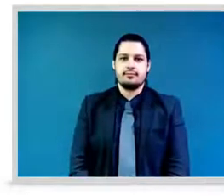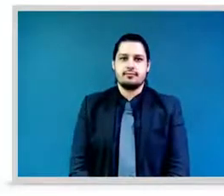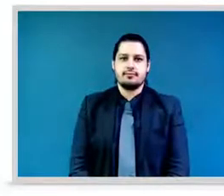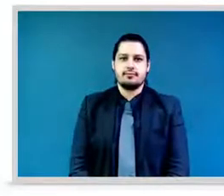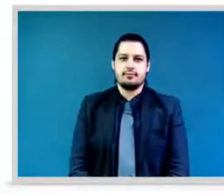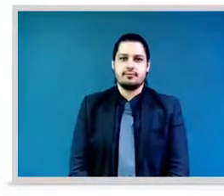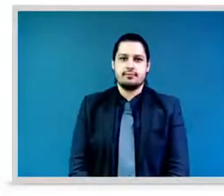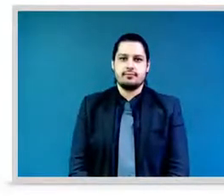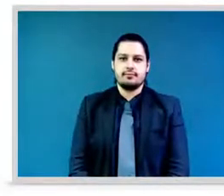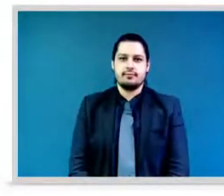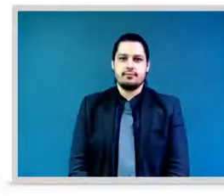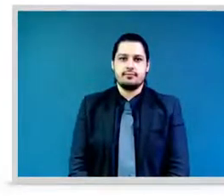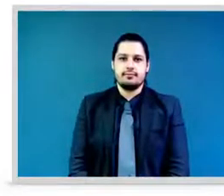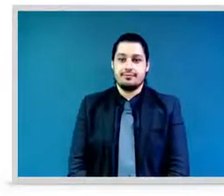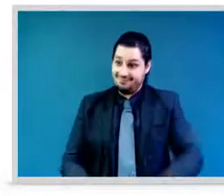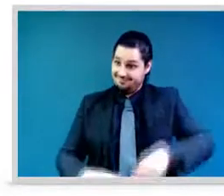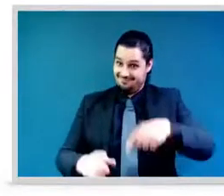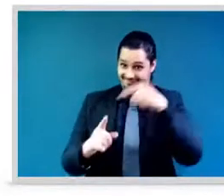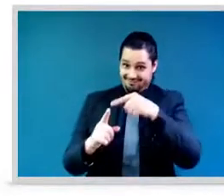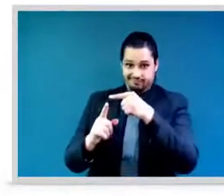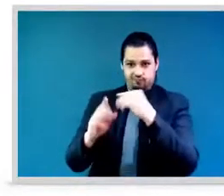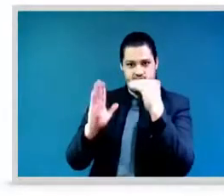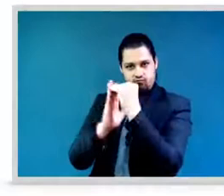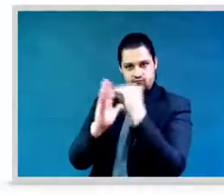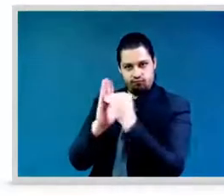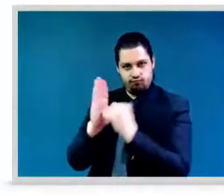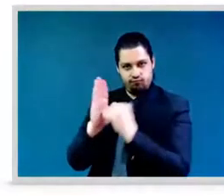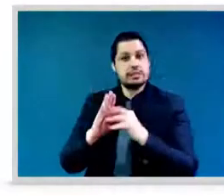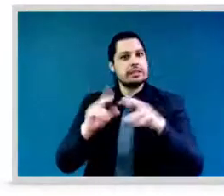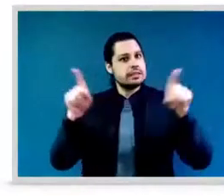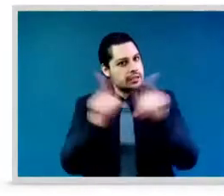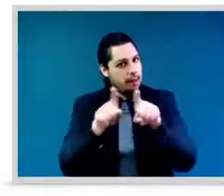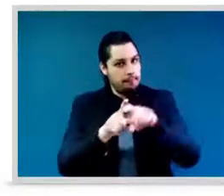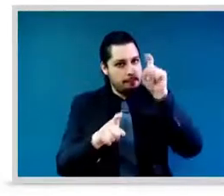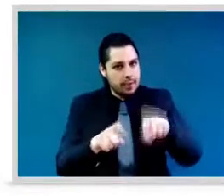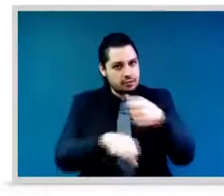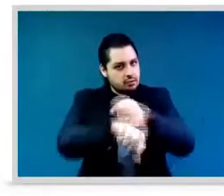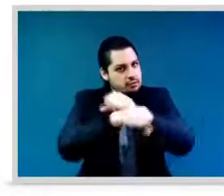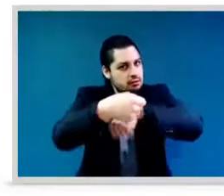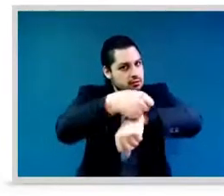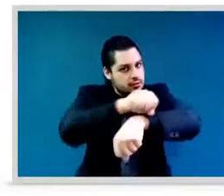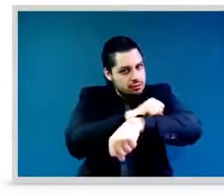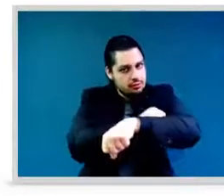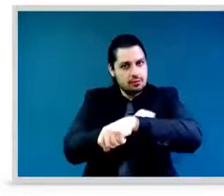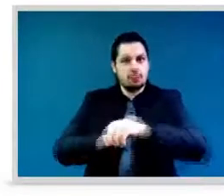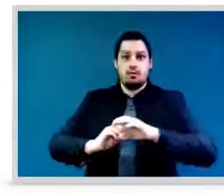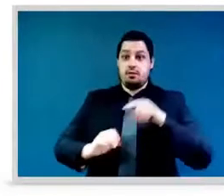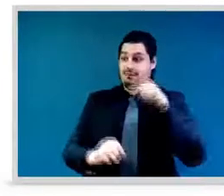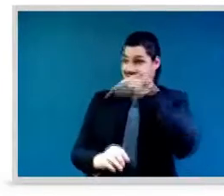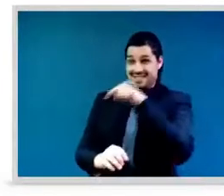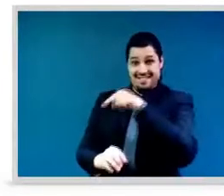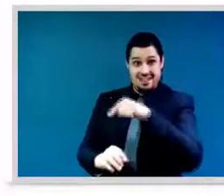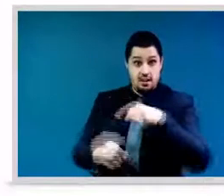action. So in the context of leadership and participation of women, the